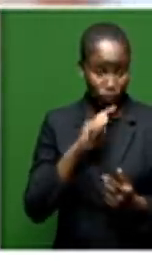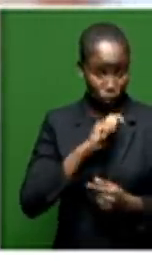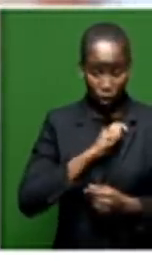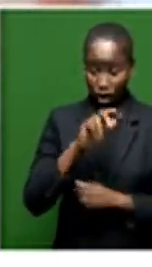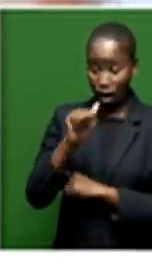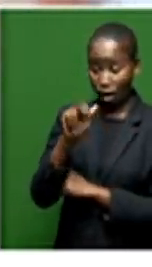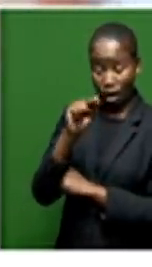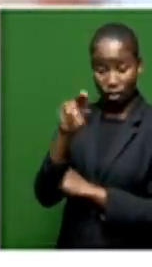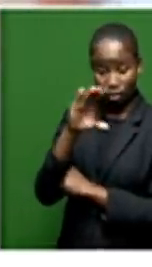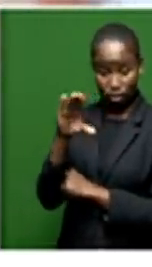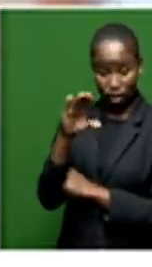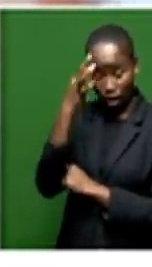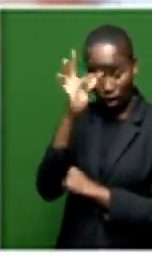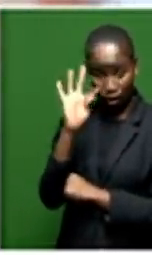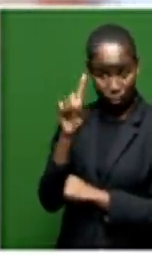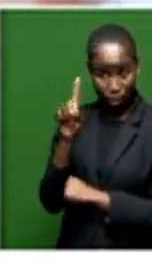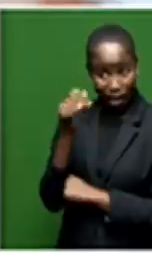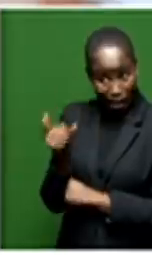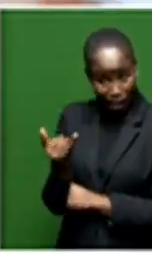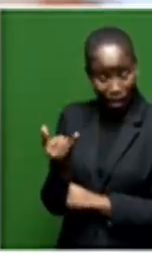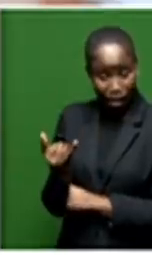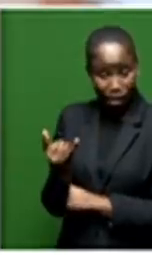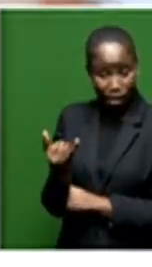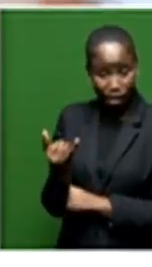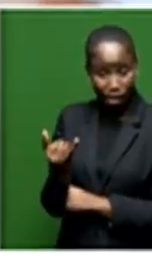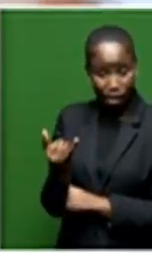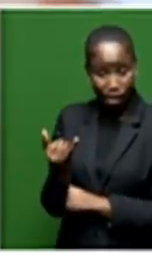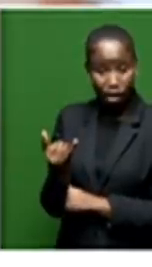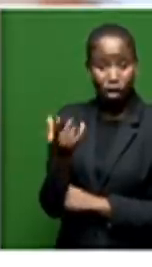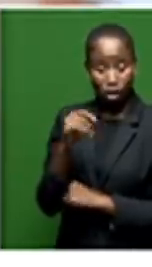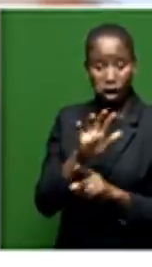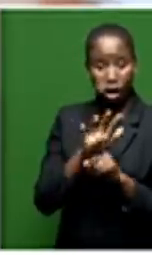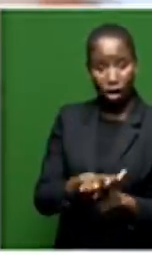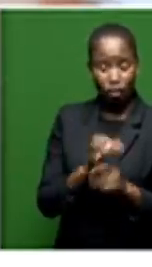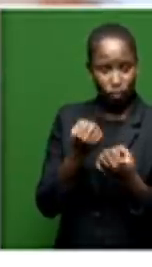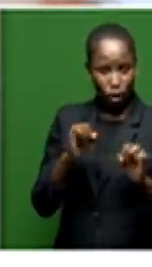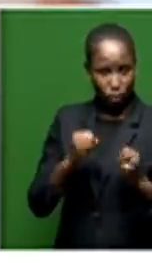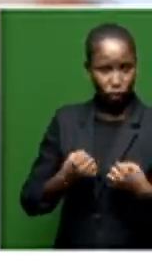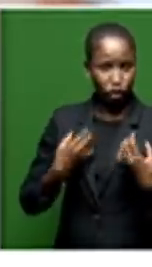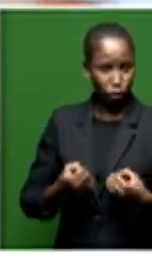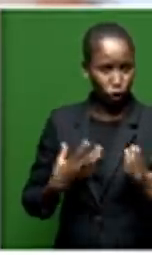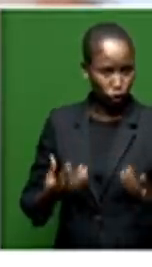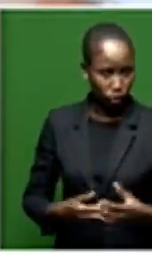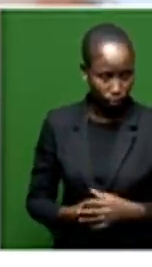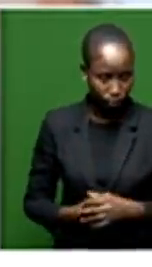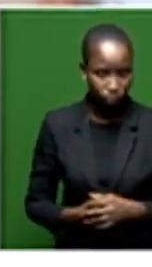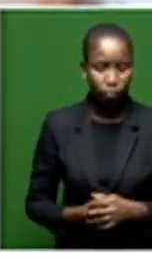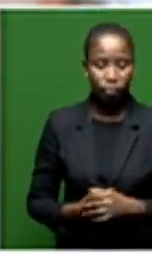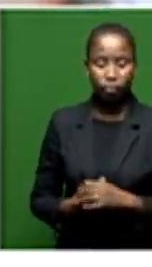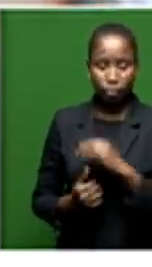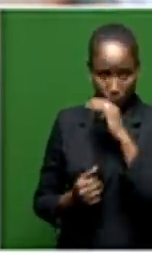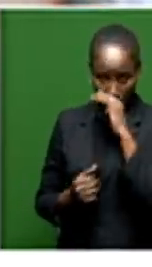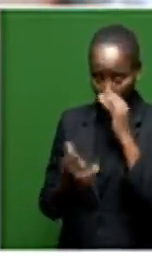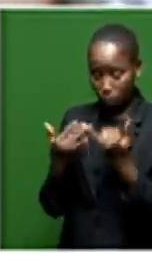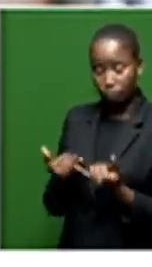government is, at the moment, repressing freedom of speech. But, Mr. Nihous, the S.A.N.D.F. was essentially deployed to